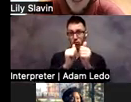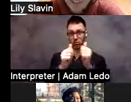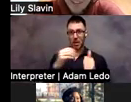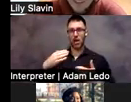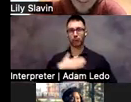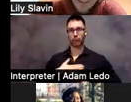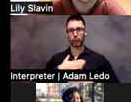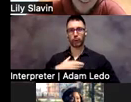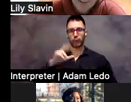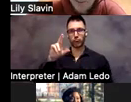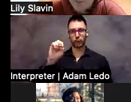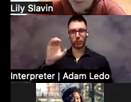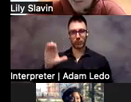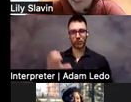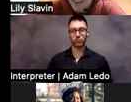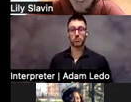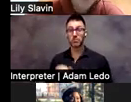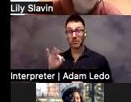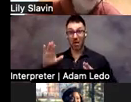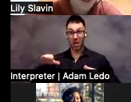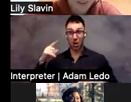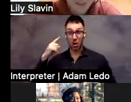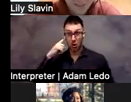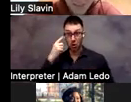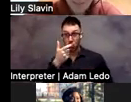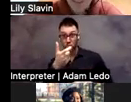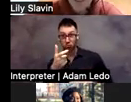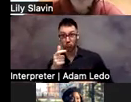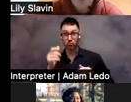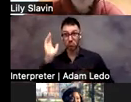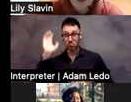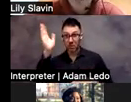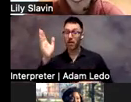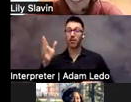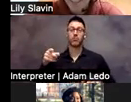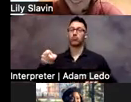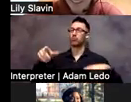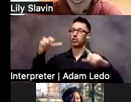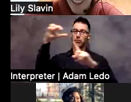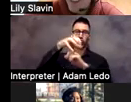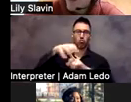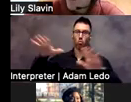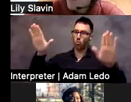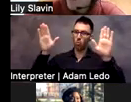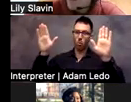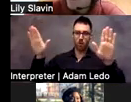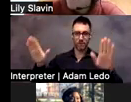if you haven't heard her speak already, she is wonderful. So we are in for a great treat today.